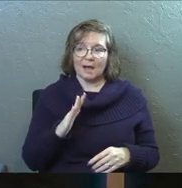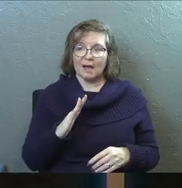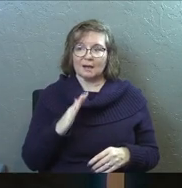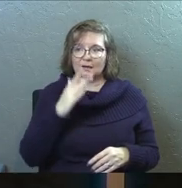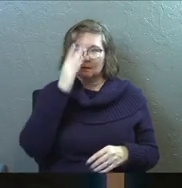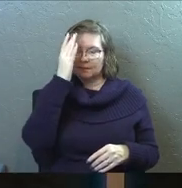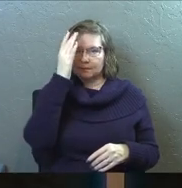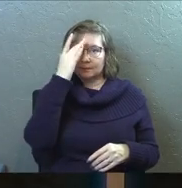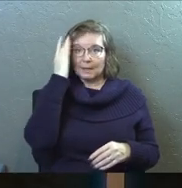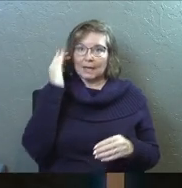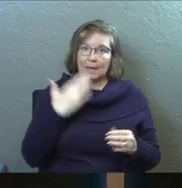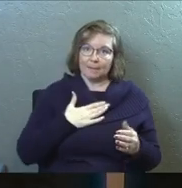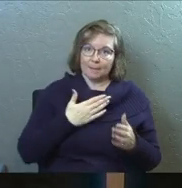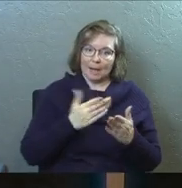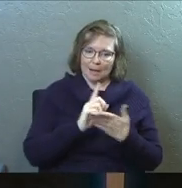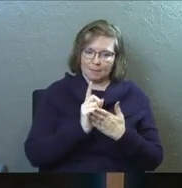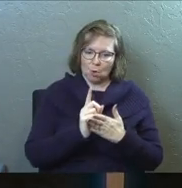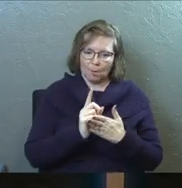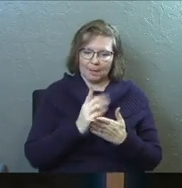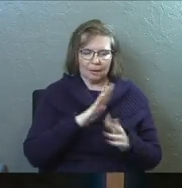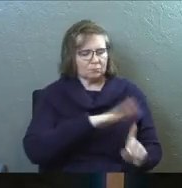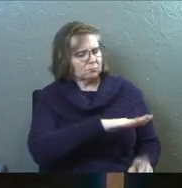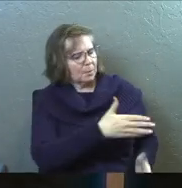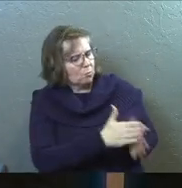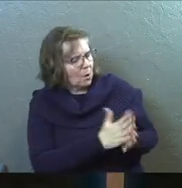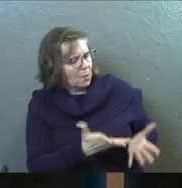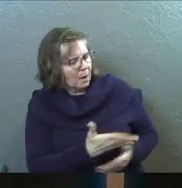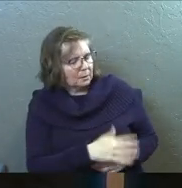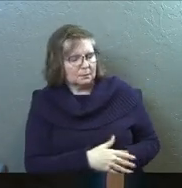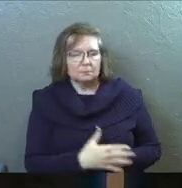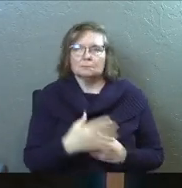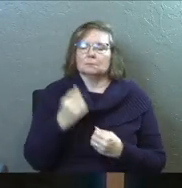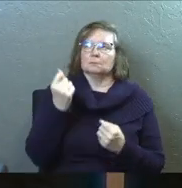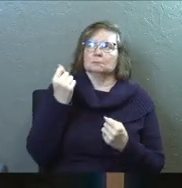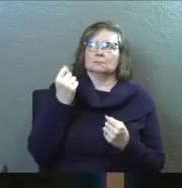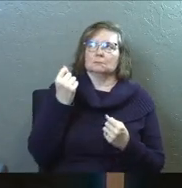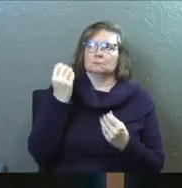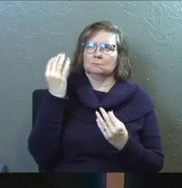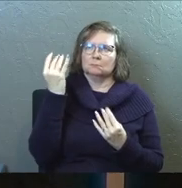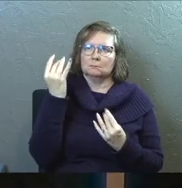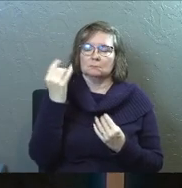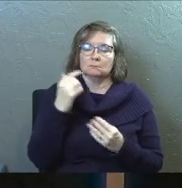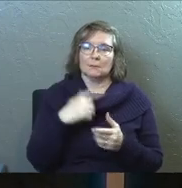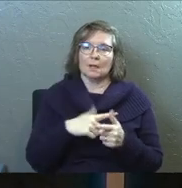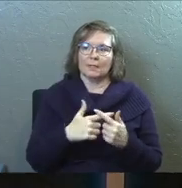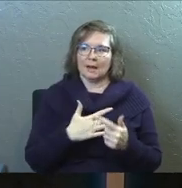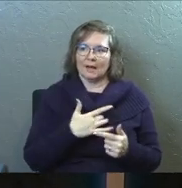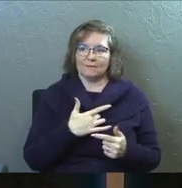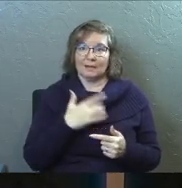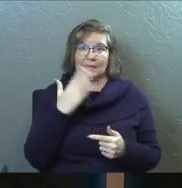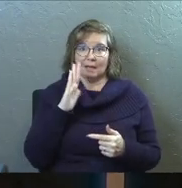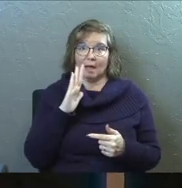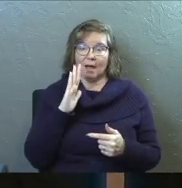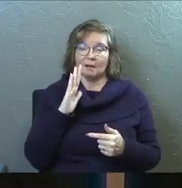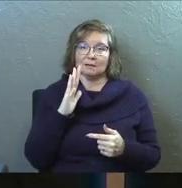right into my little moment. And he was like, what would you have prayed? And then I feel like God was like